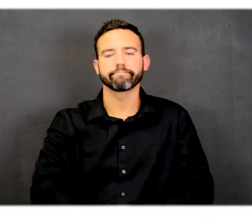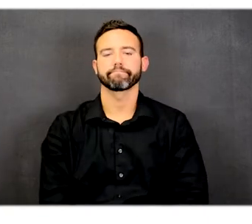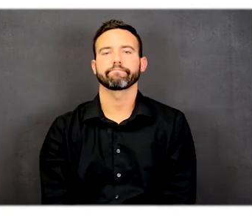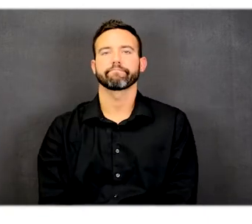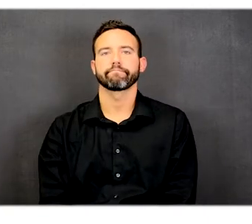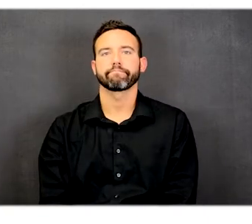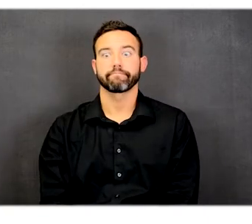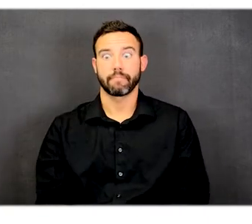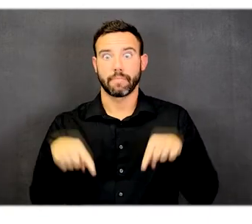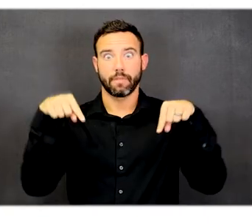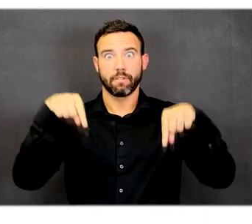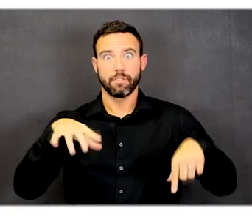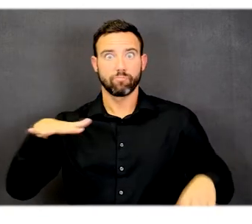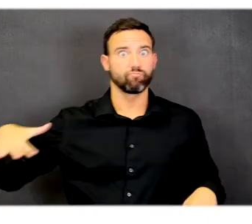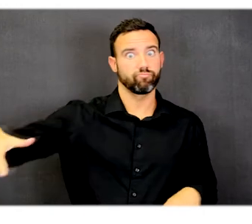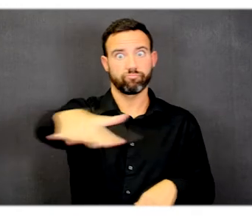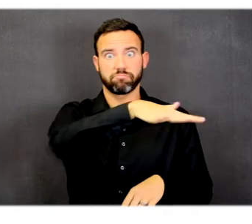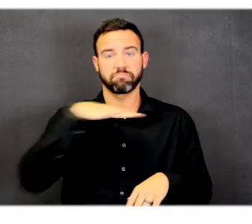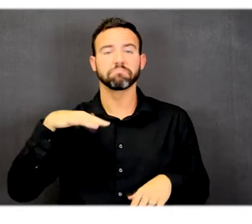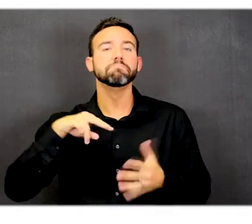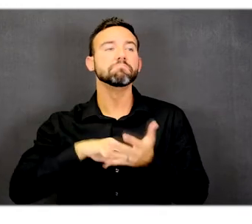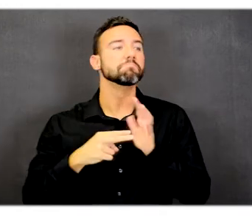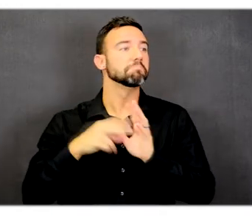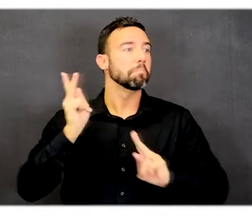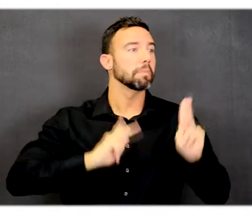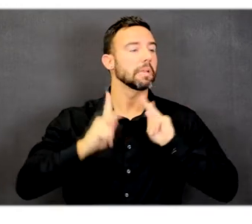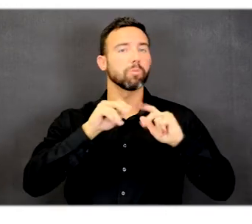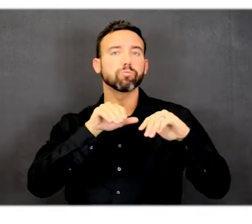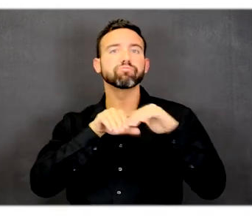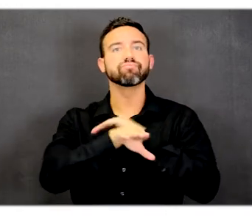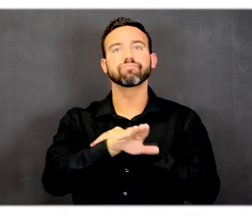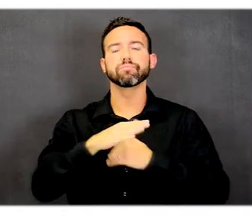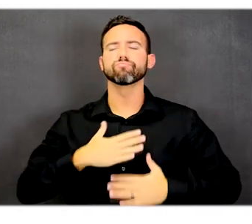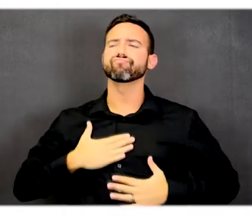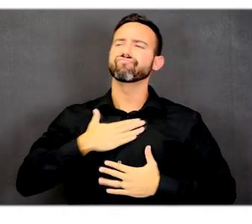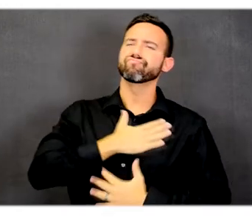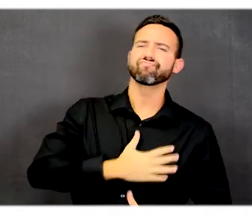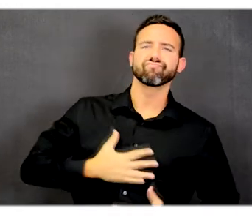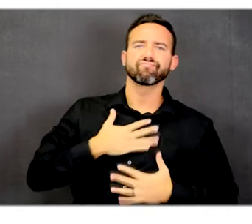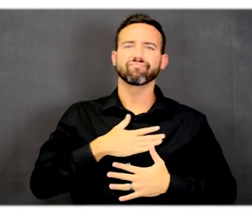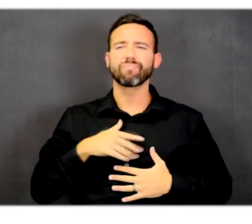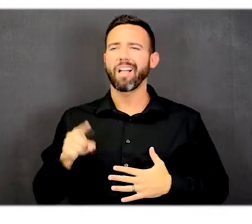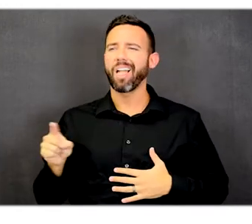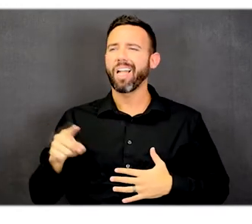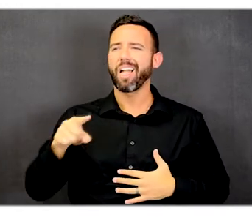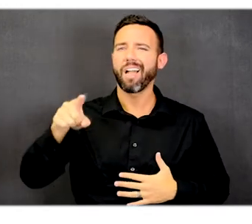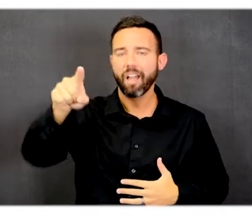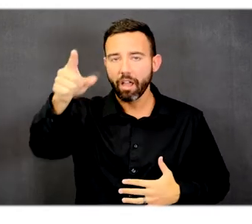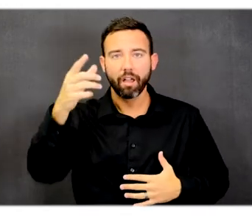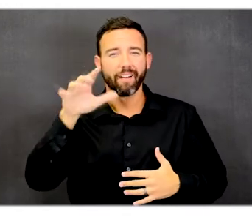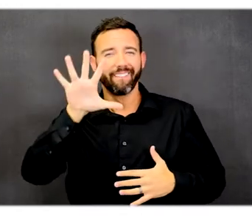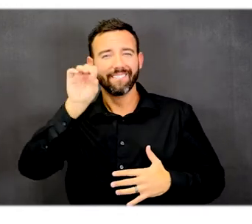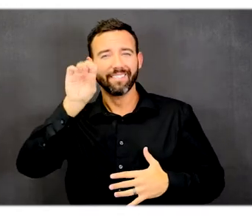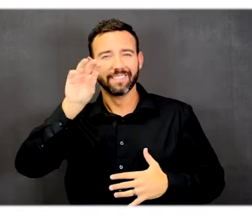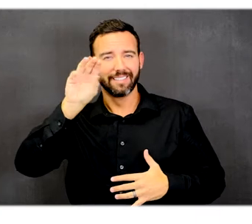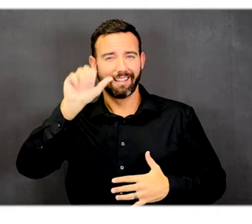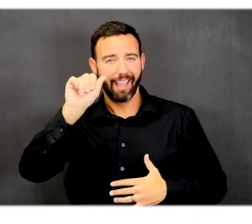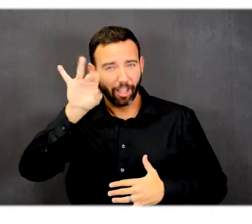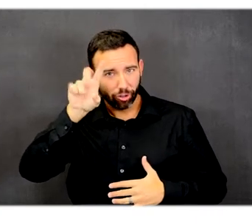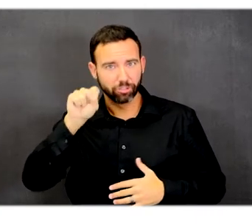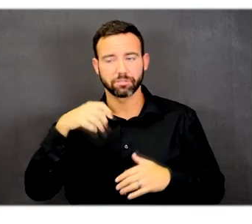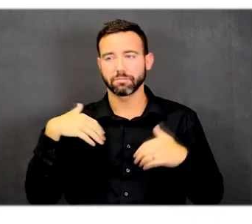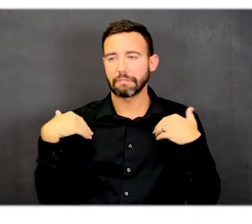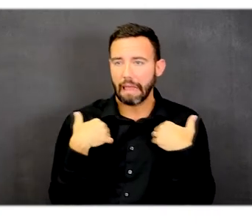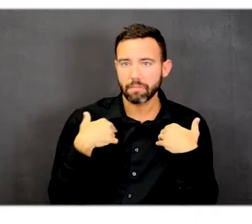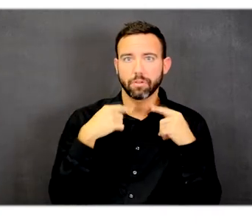This facility has a space for people to be able to enjoy the 50 acres of wildlife and various features around the site and